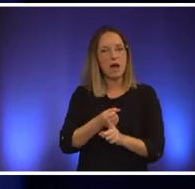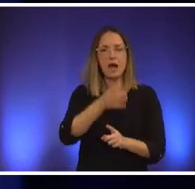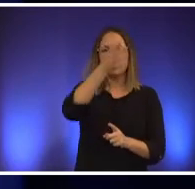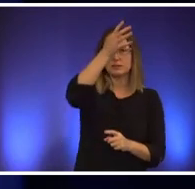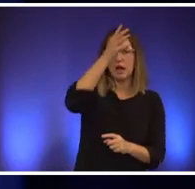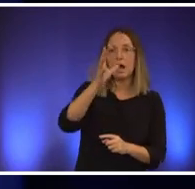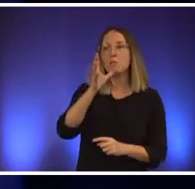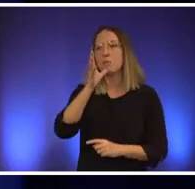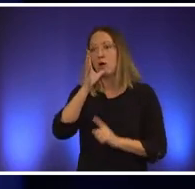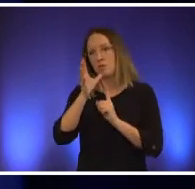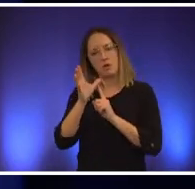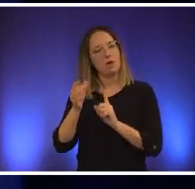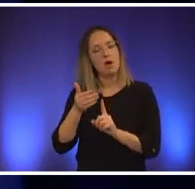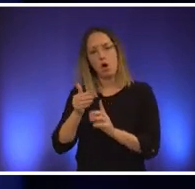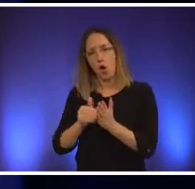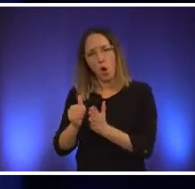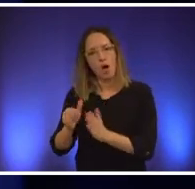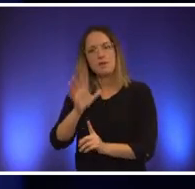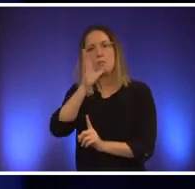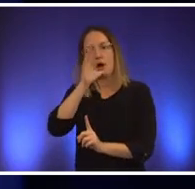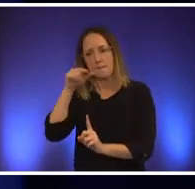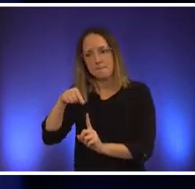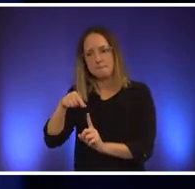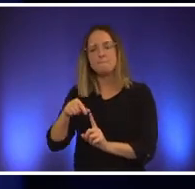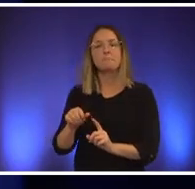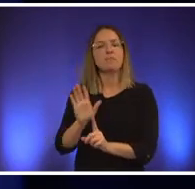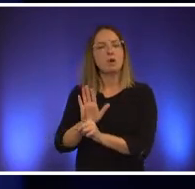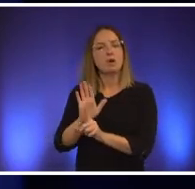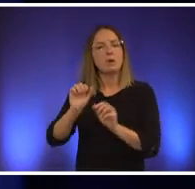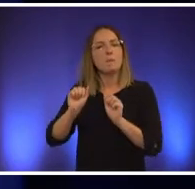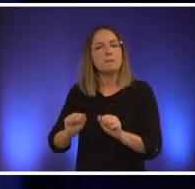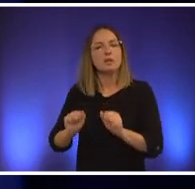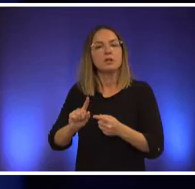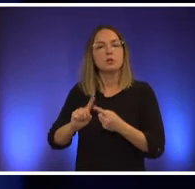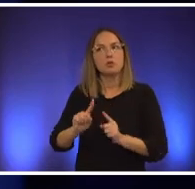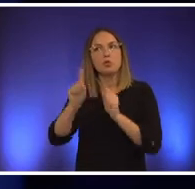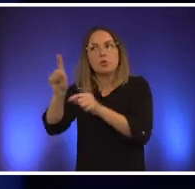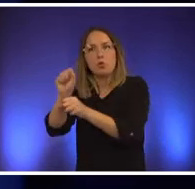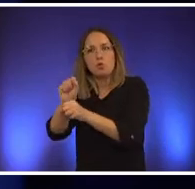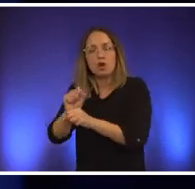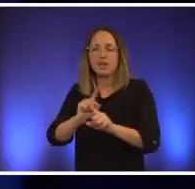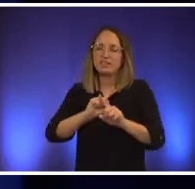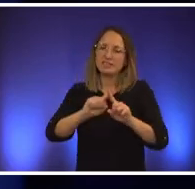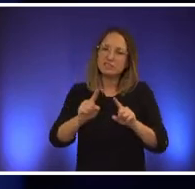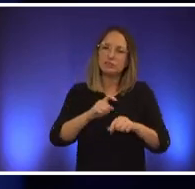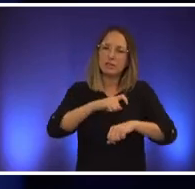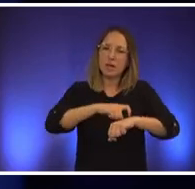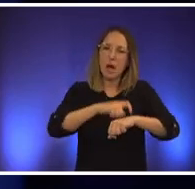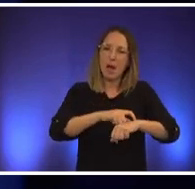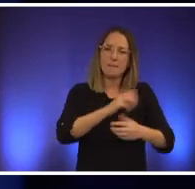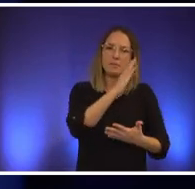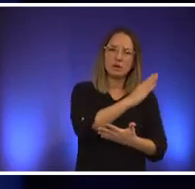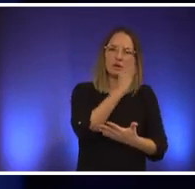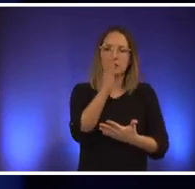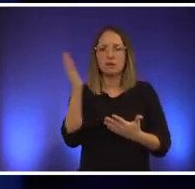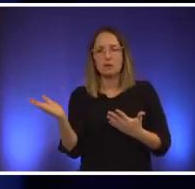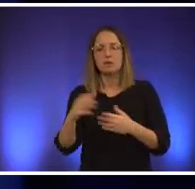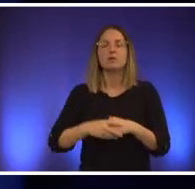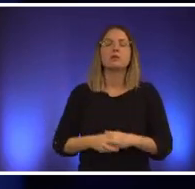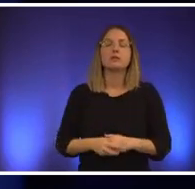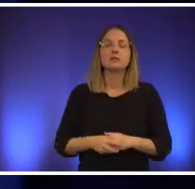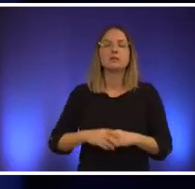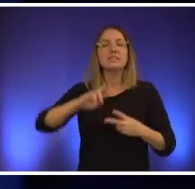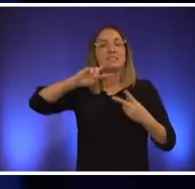to work and be at work at different points in time but the second thing that it does is it